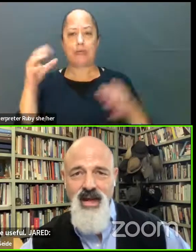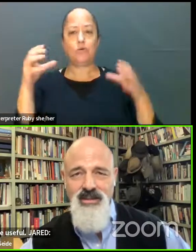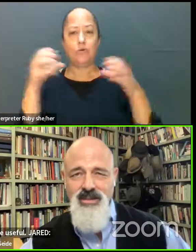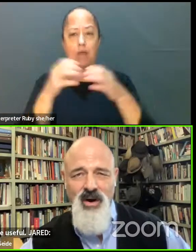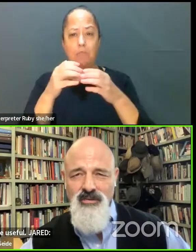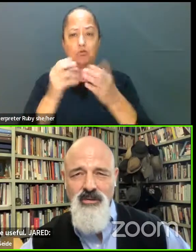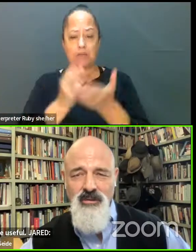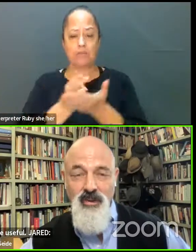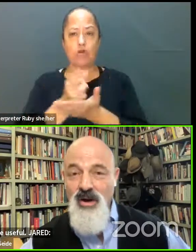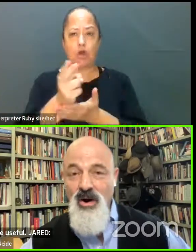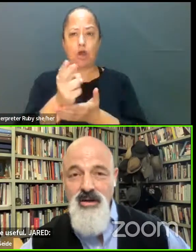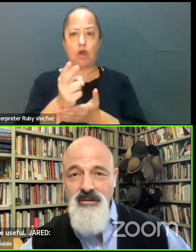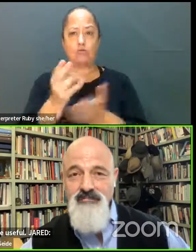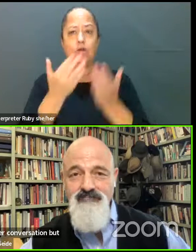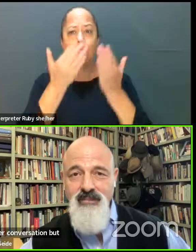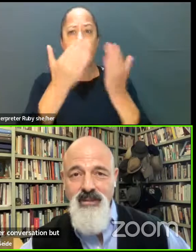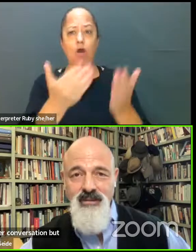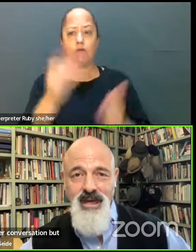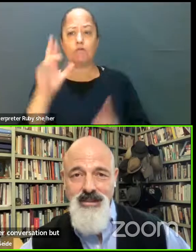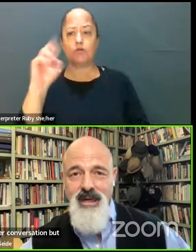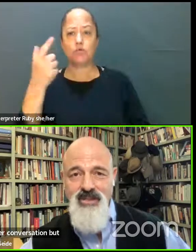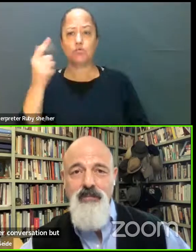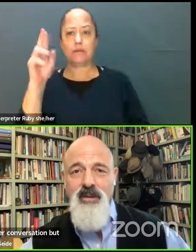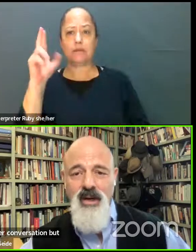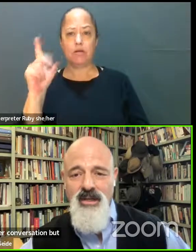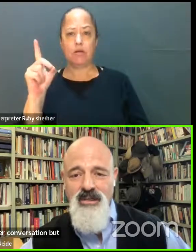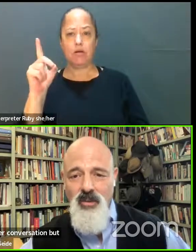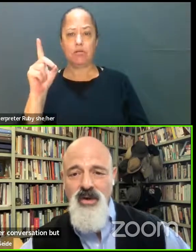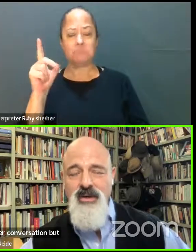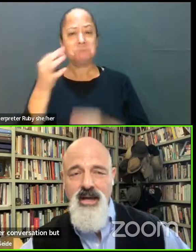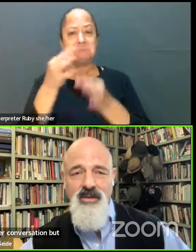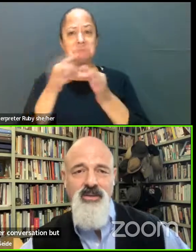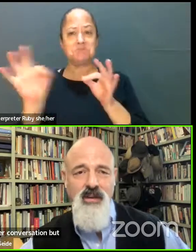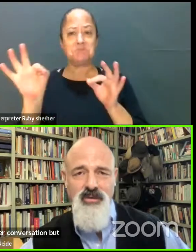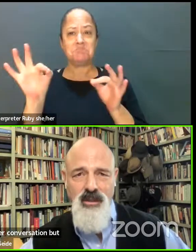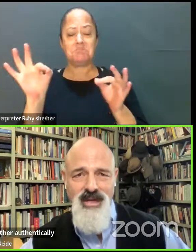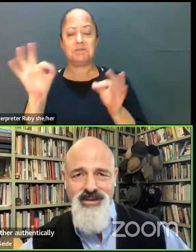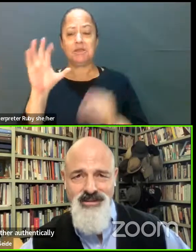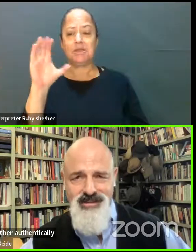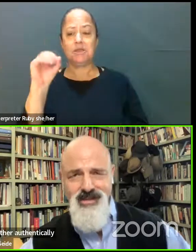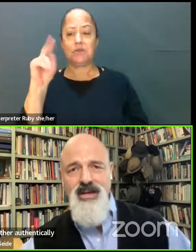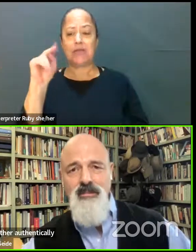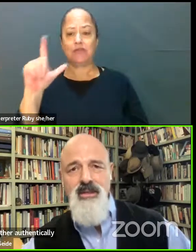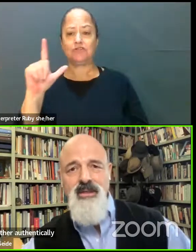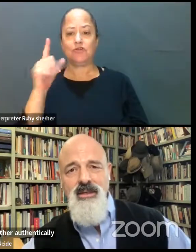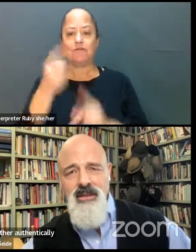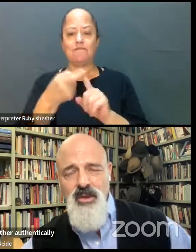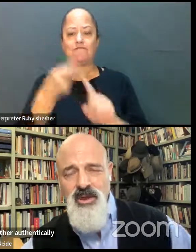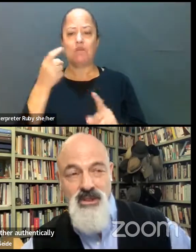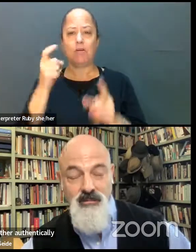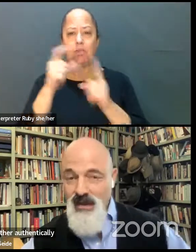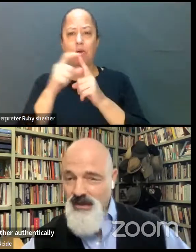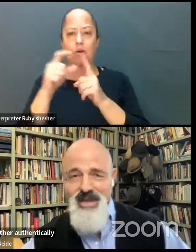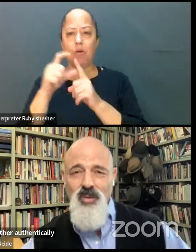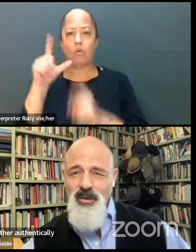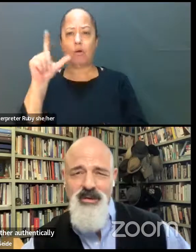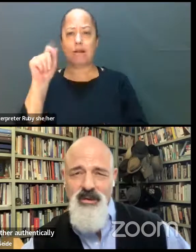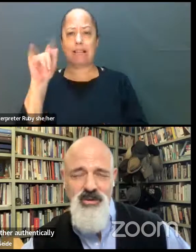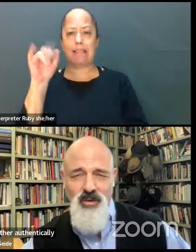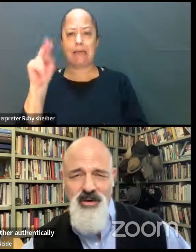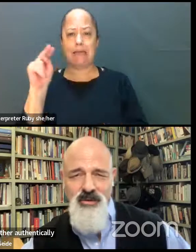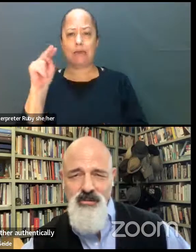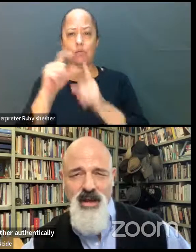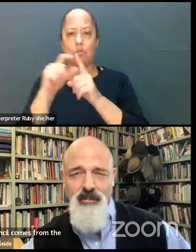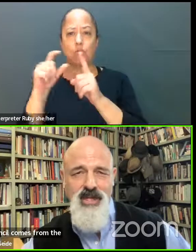authentically and to offer regard. That's kind of simply what it is. The word counsel comes from the Latin concilium, which is a Latin